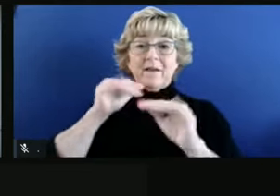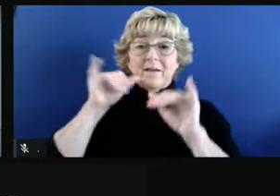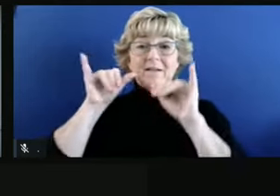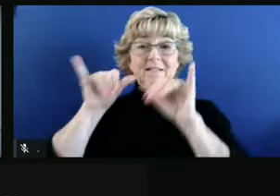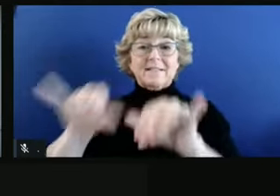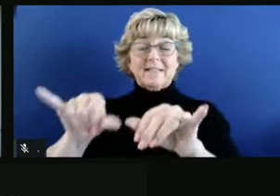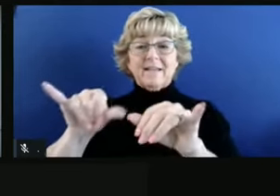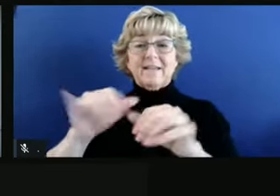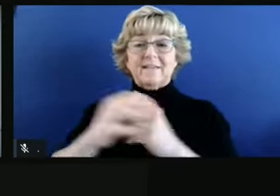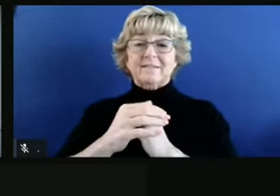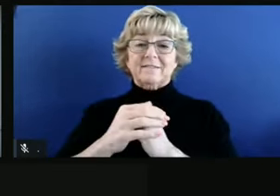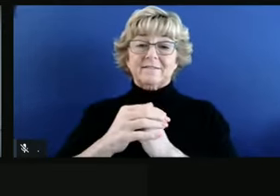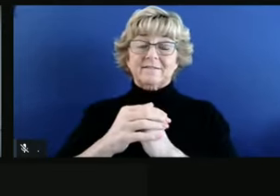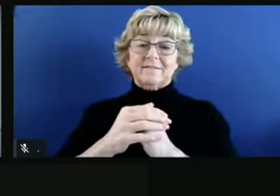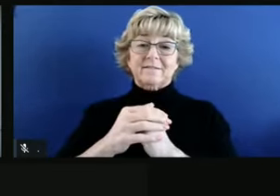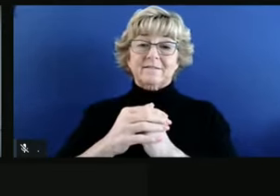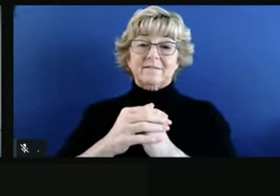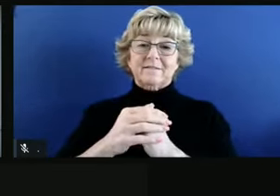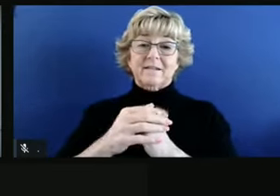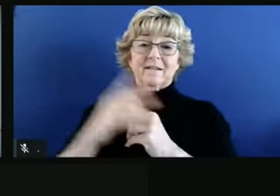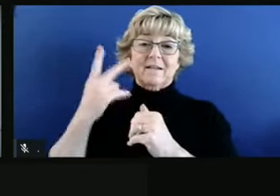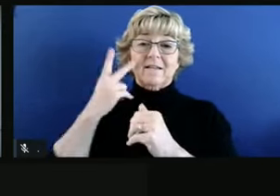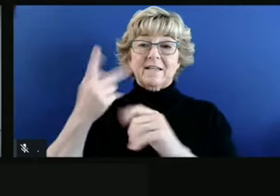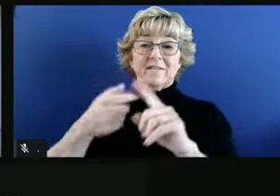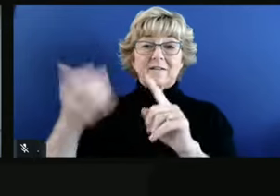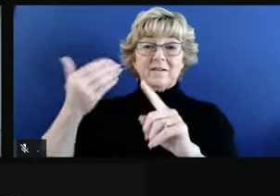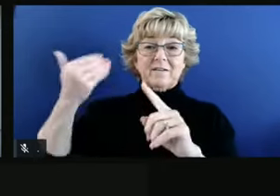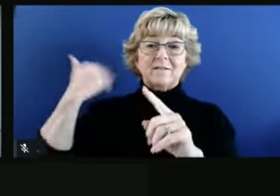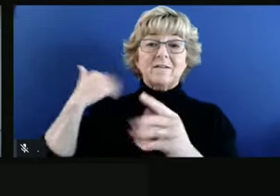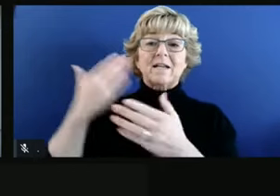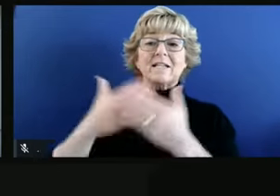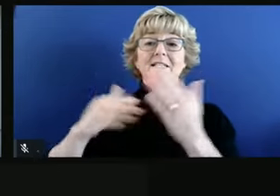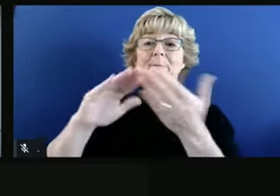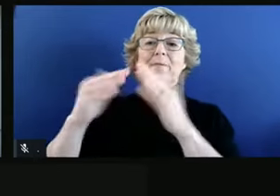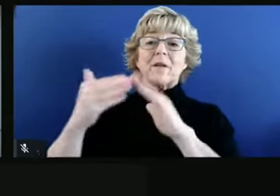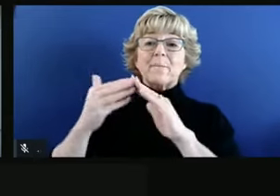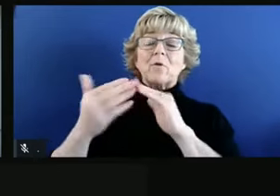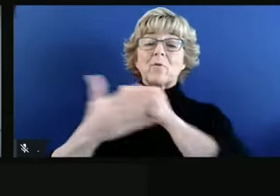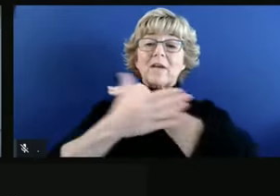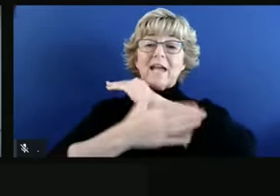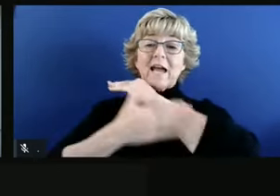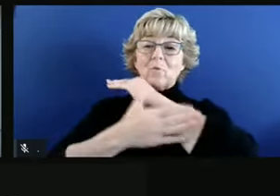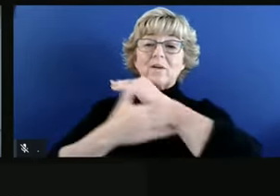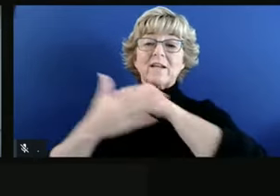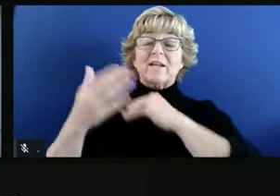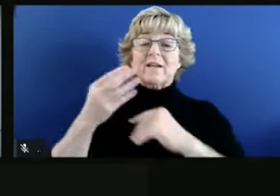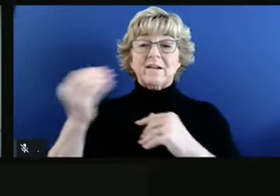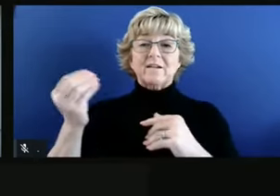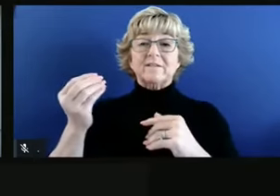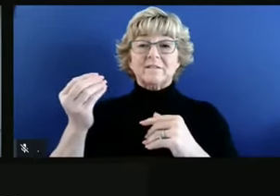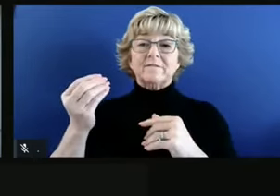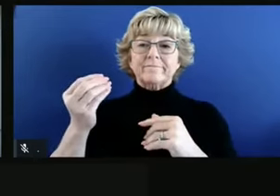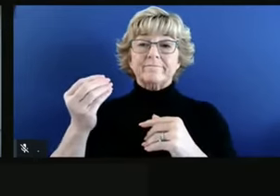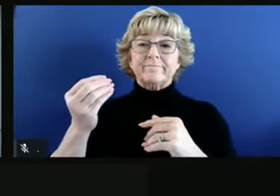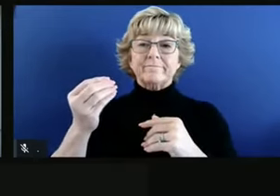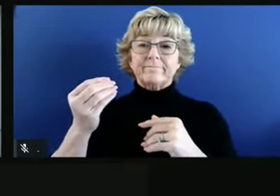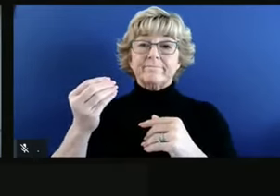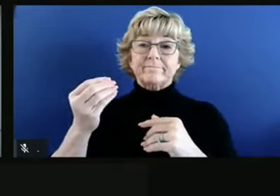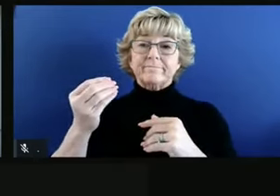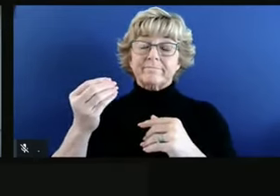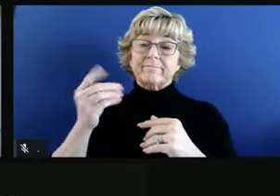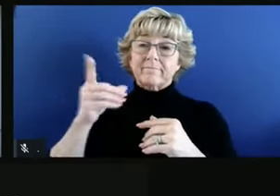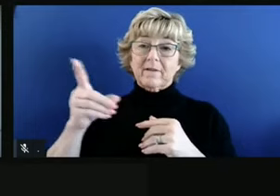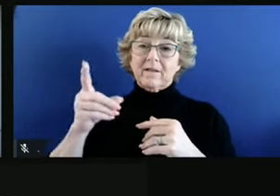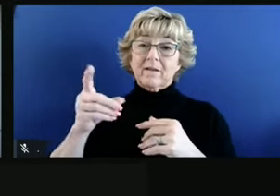I do think we've seen it from the beginning that certain communities, certain counties do take some of the